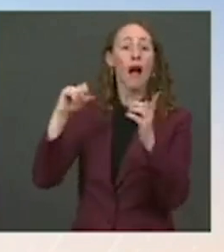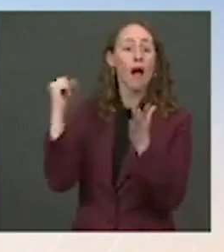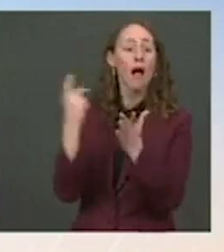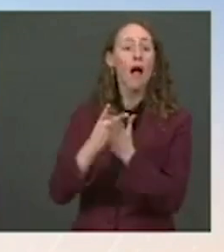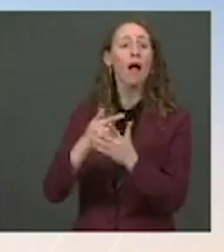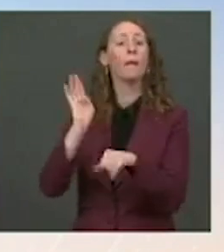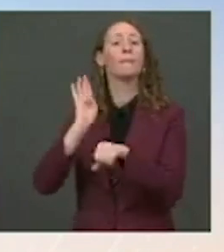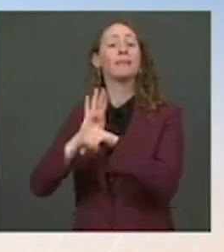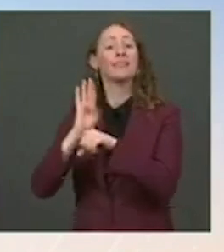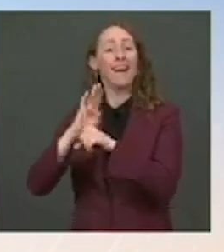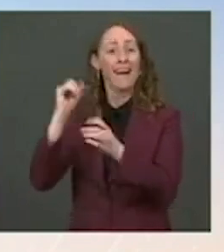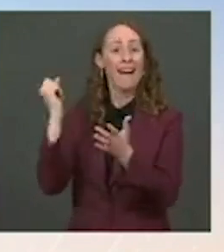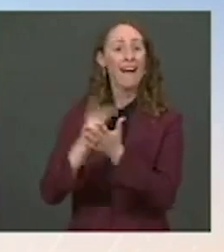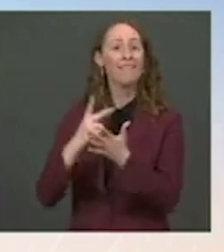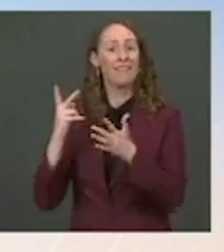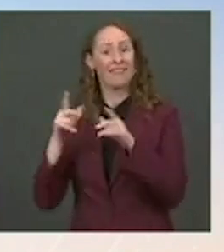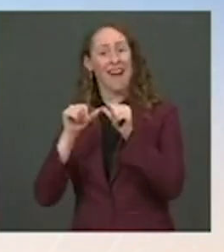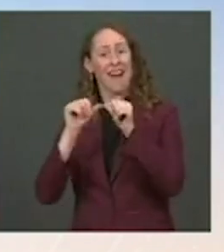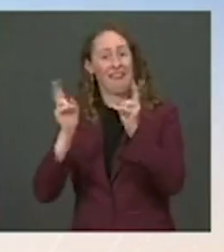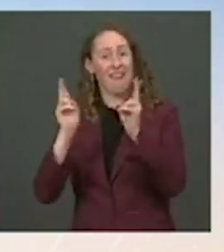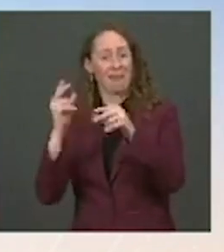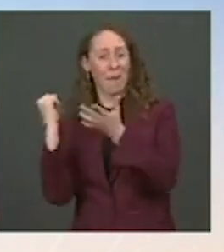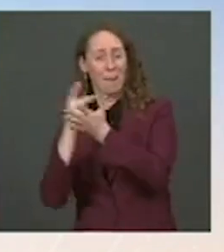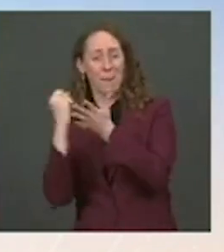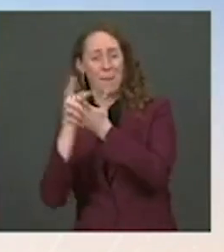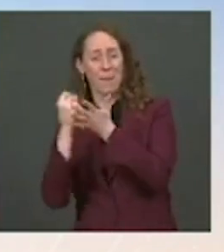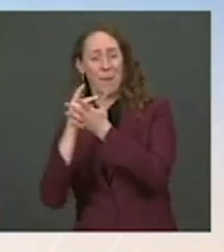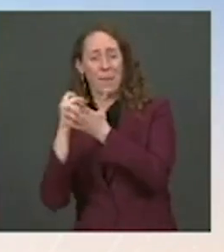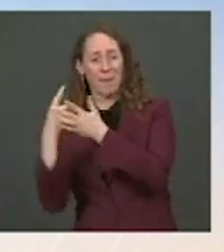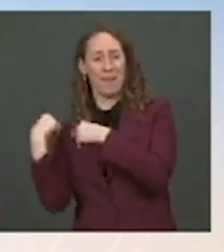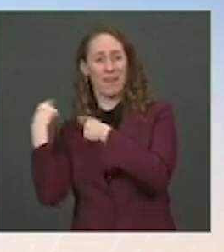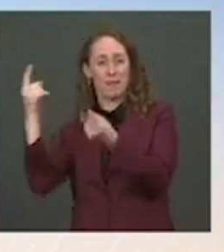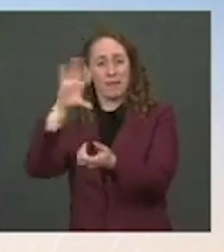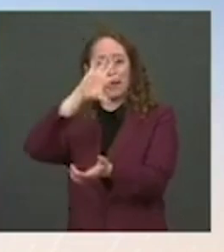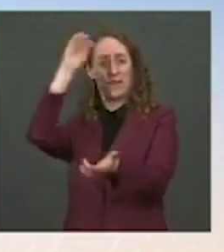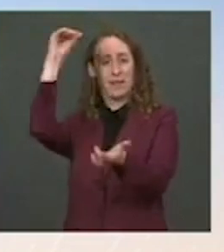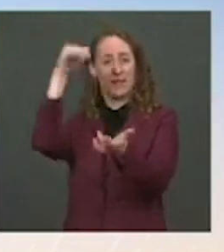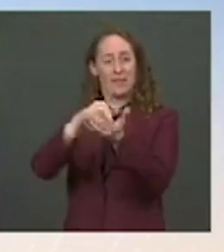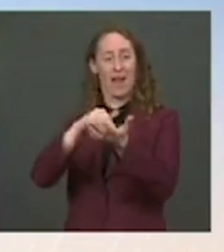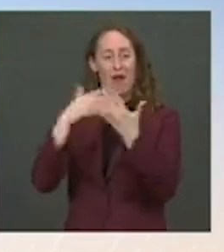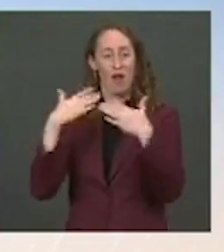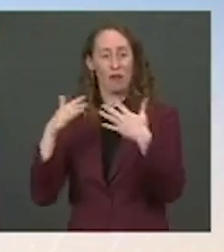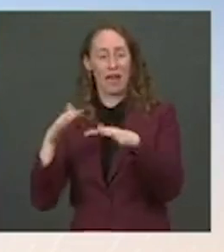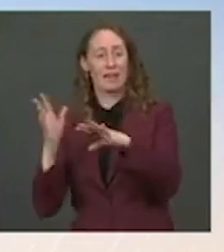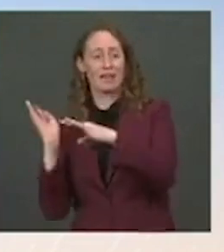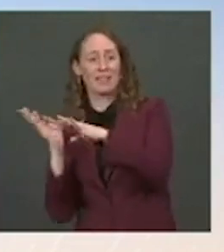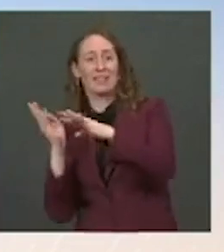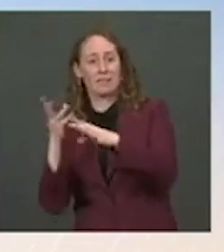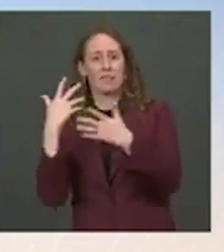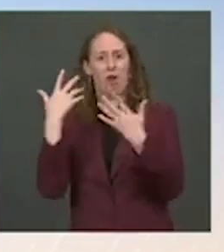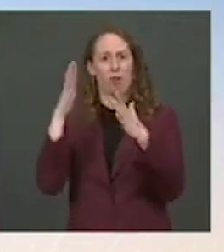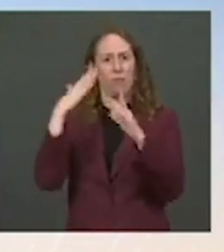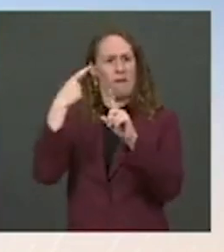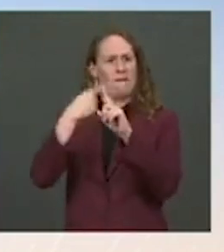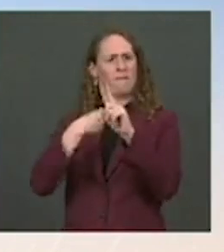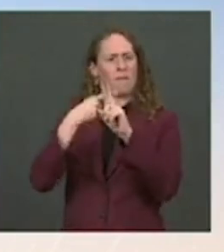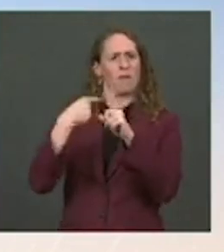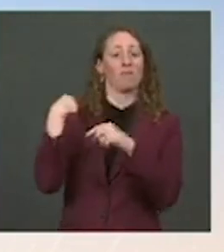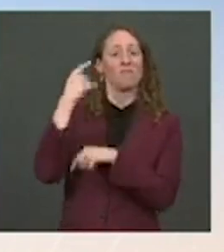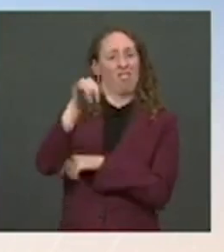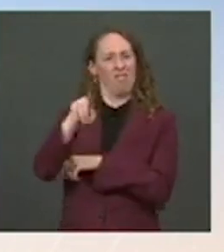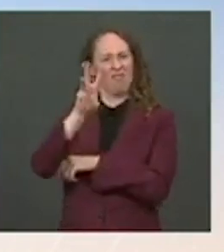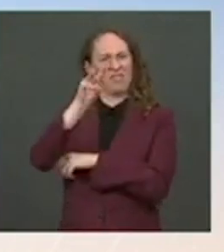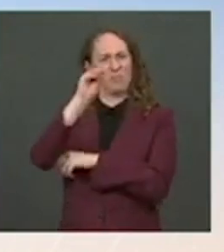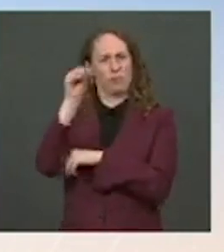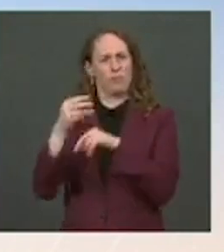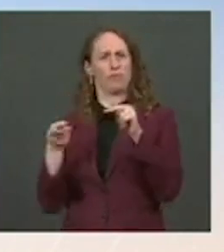In 2021, an average of 50,000 commercial driver's licenses and learning permits have been issued each month, 60 percent higher than 2021